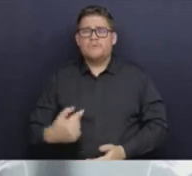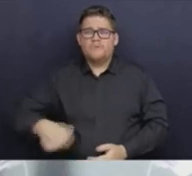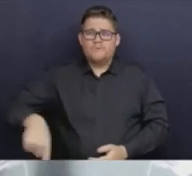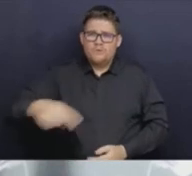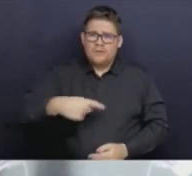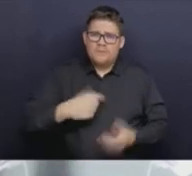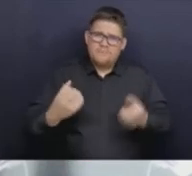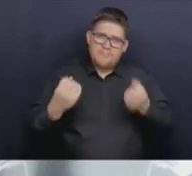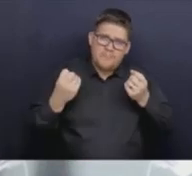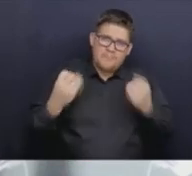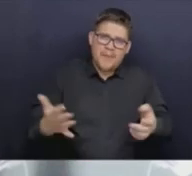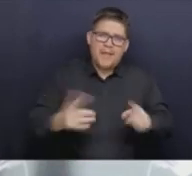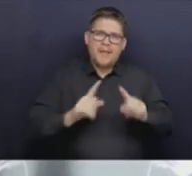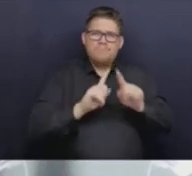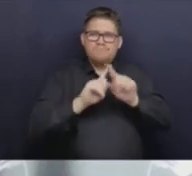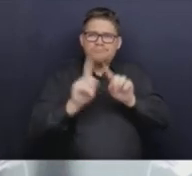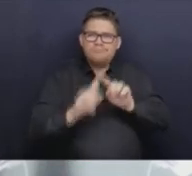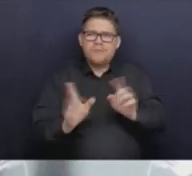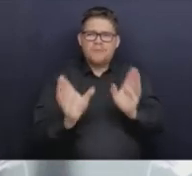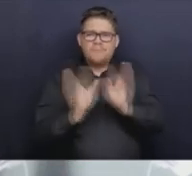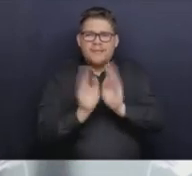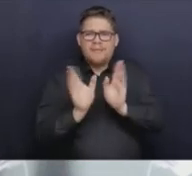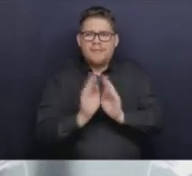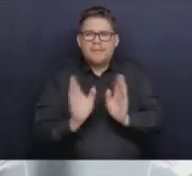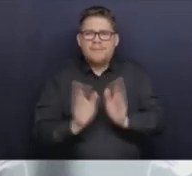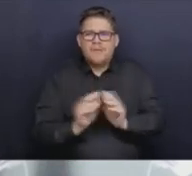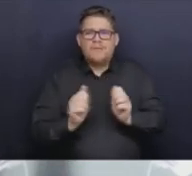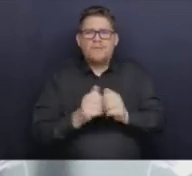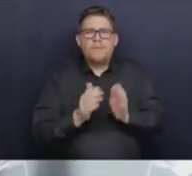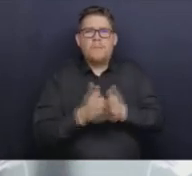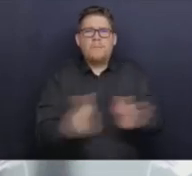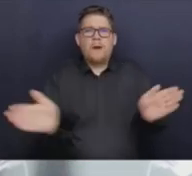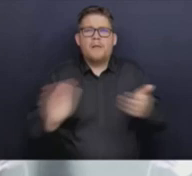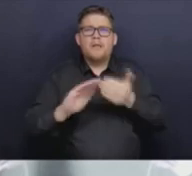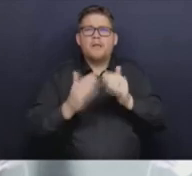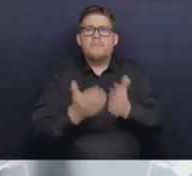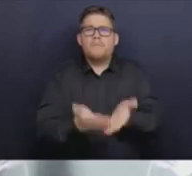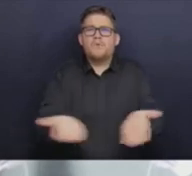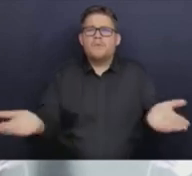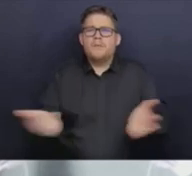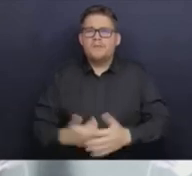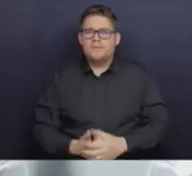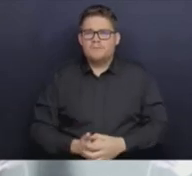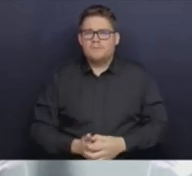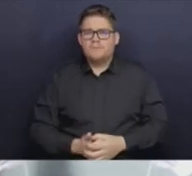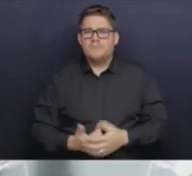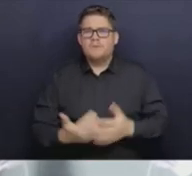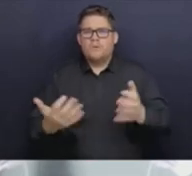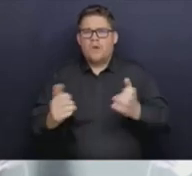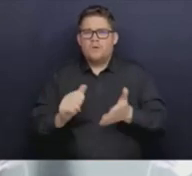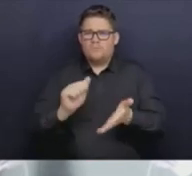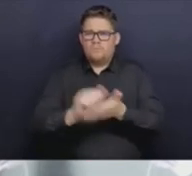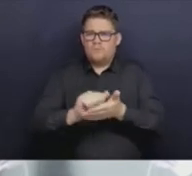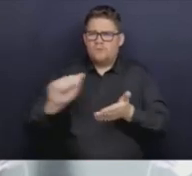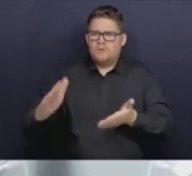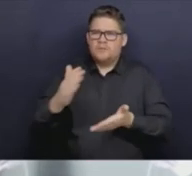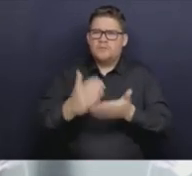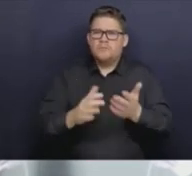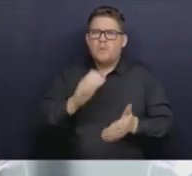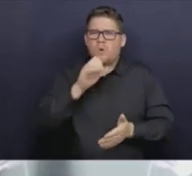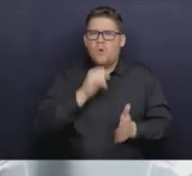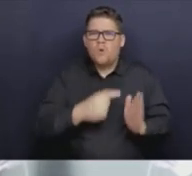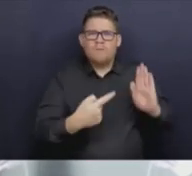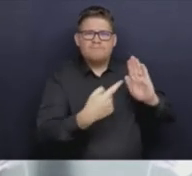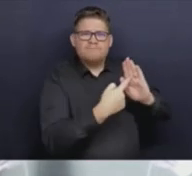reflection of the views of many, including people in the media, about removing some of the opaque elements of the current Act. I want to say to